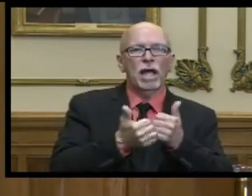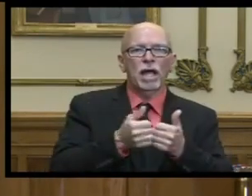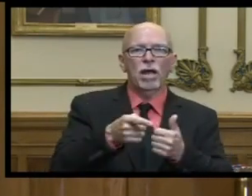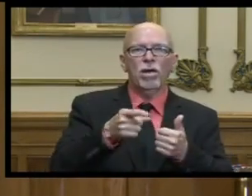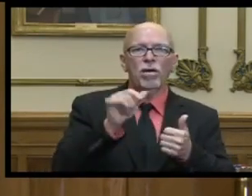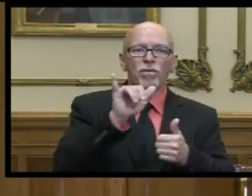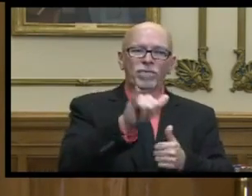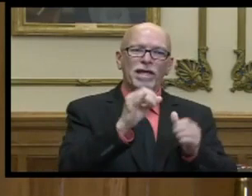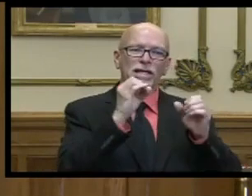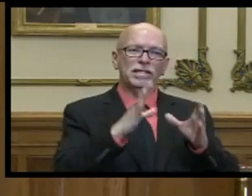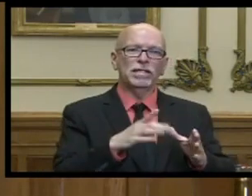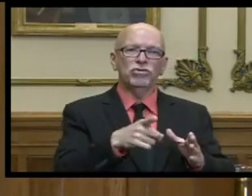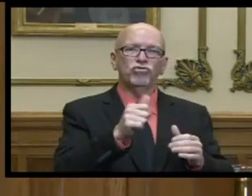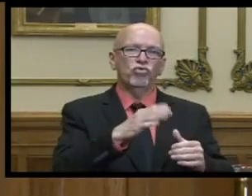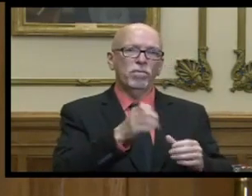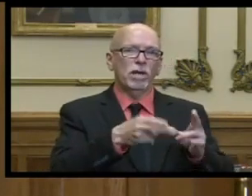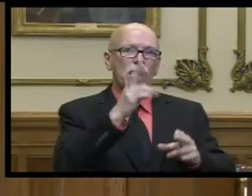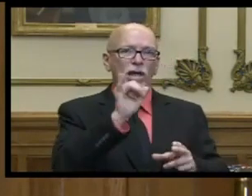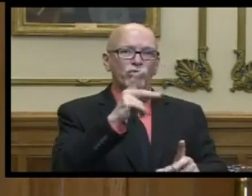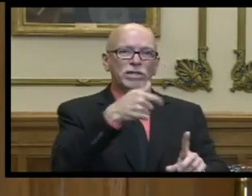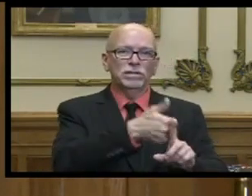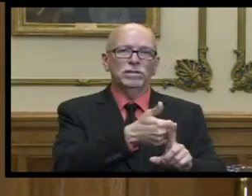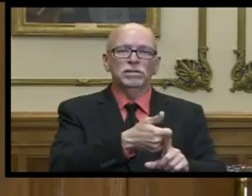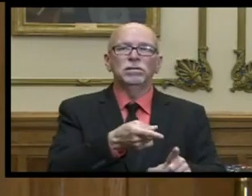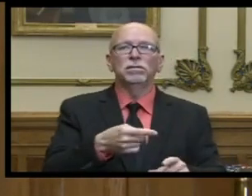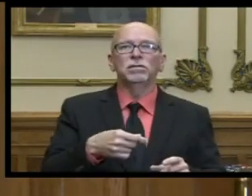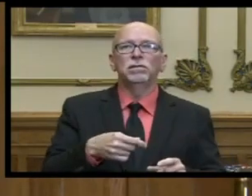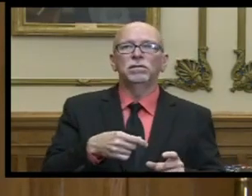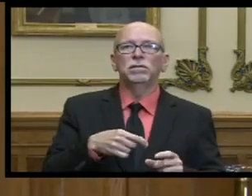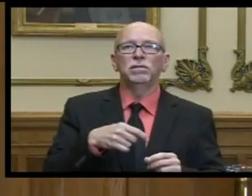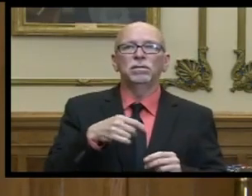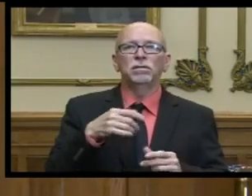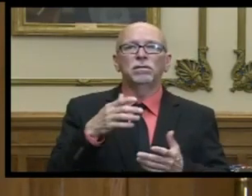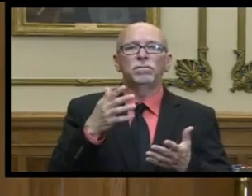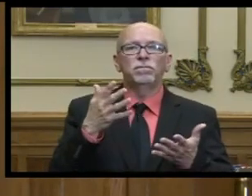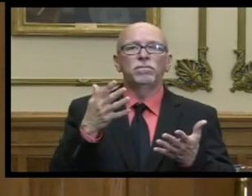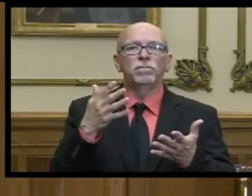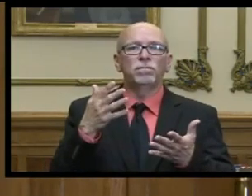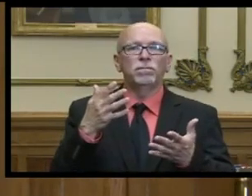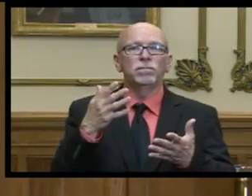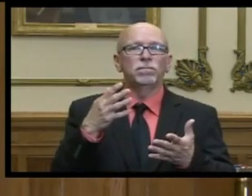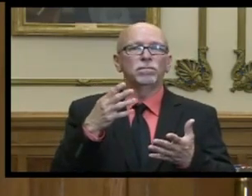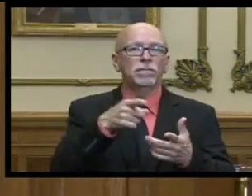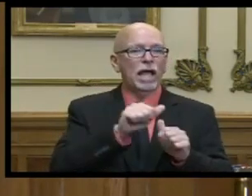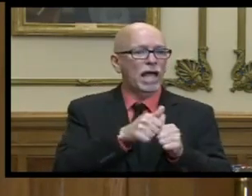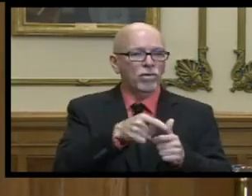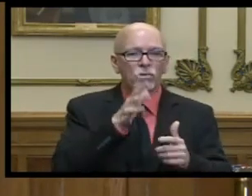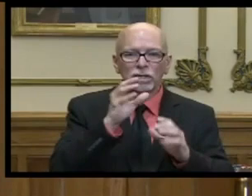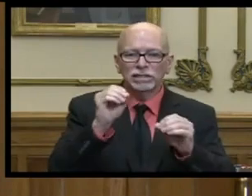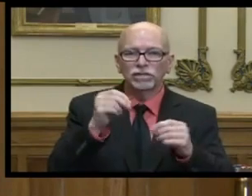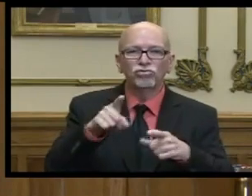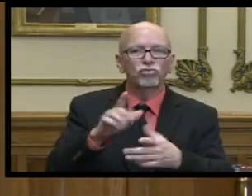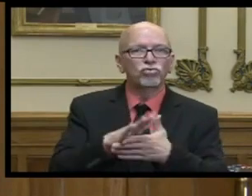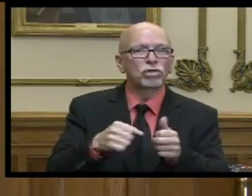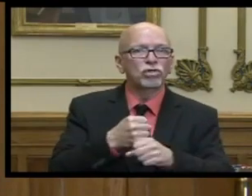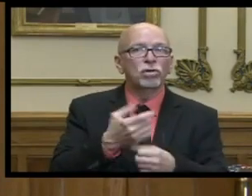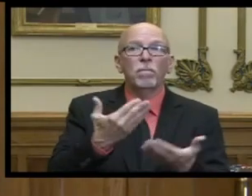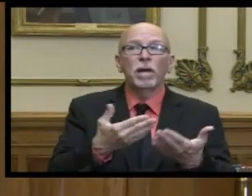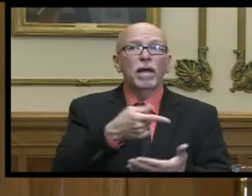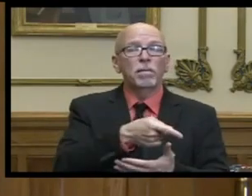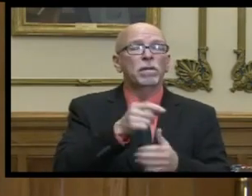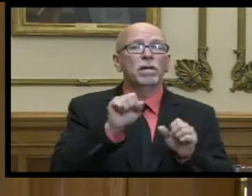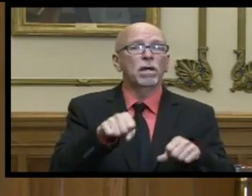that teacher who may be at risk uh would serve um in in the school year this year so for example they could